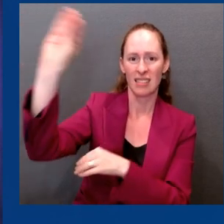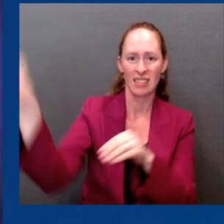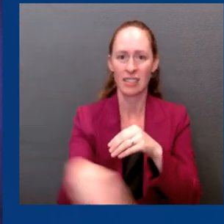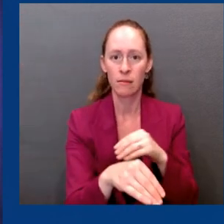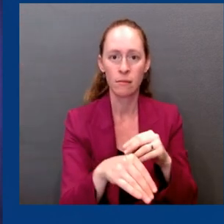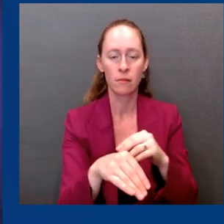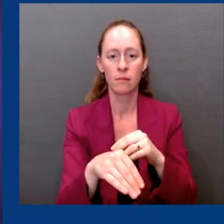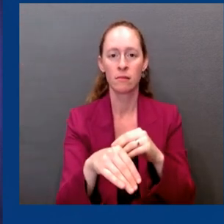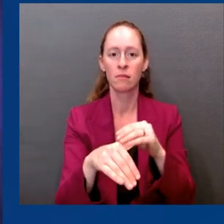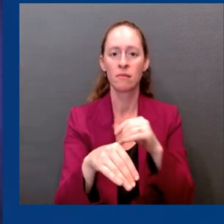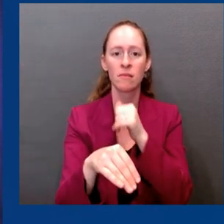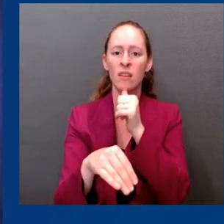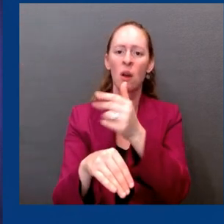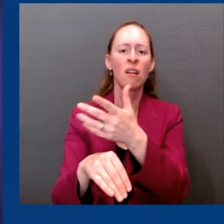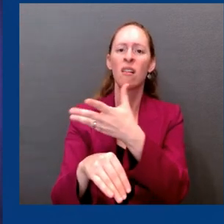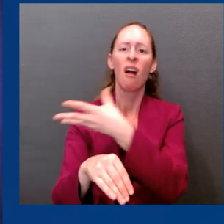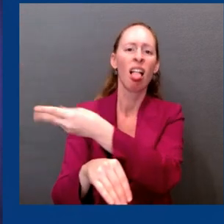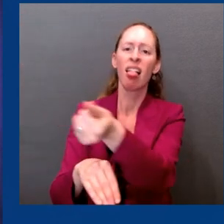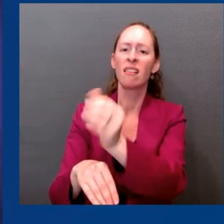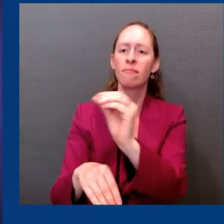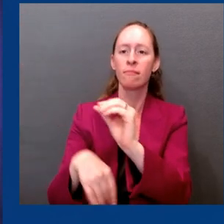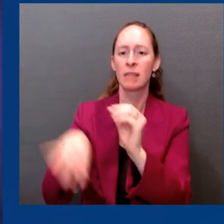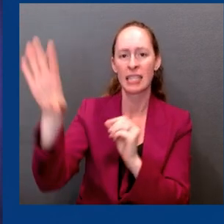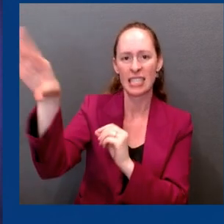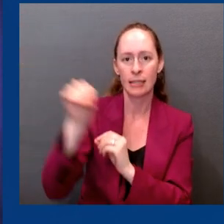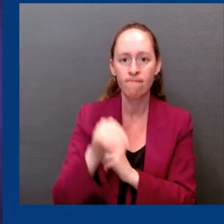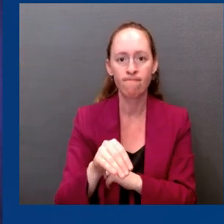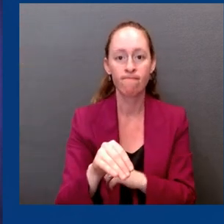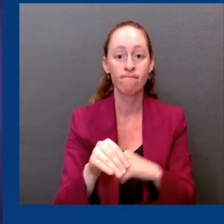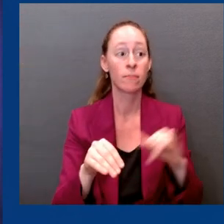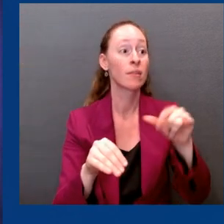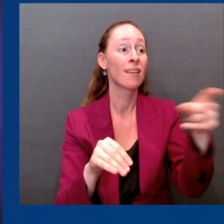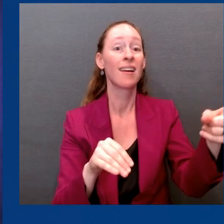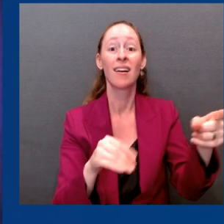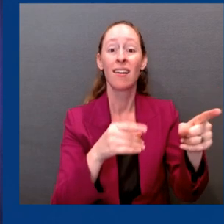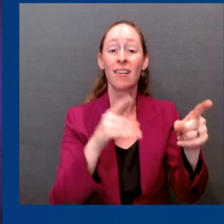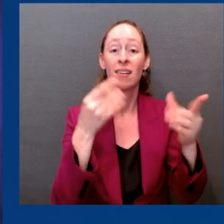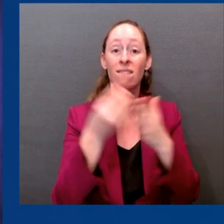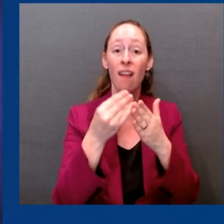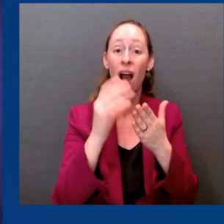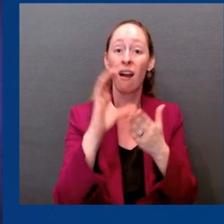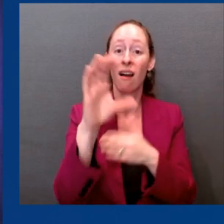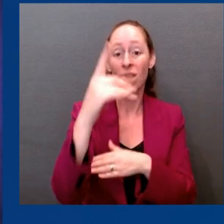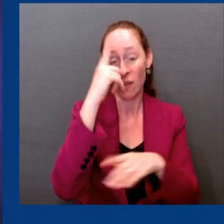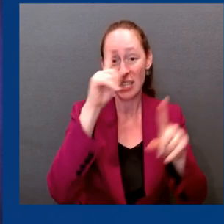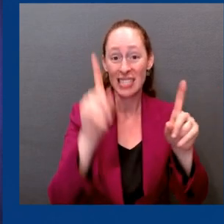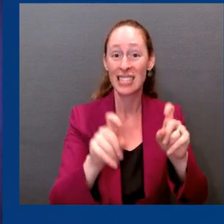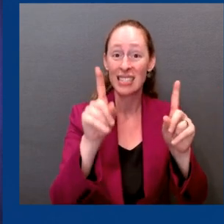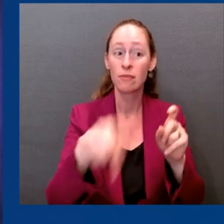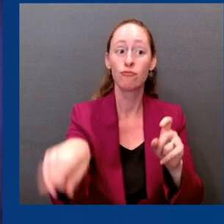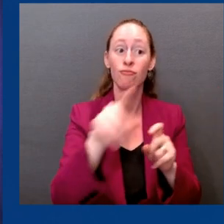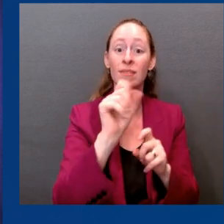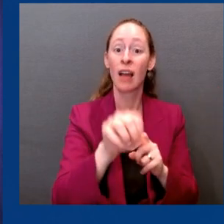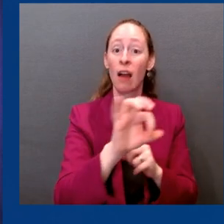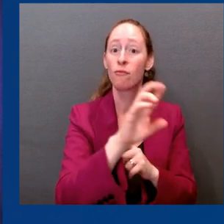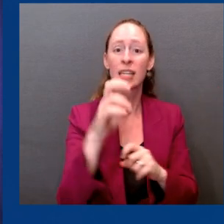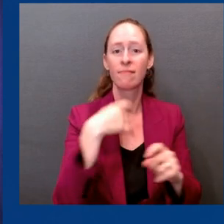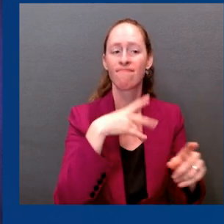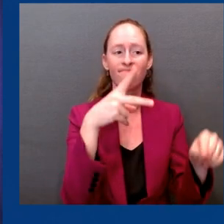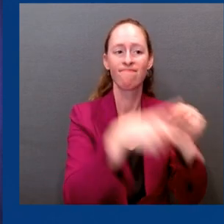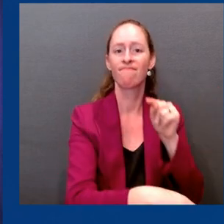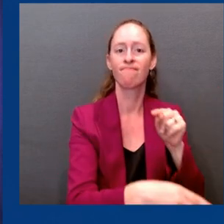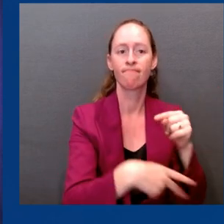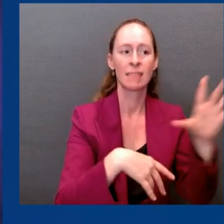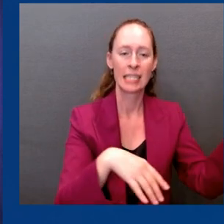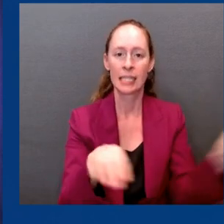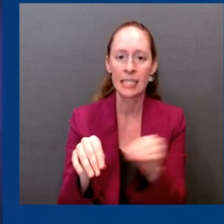tests. Shut it down because we do not have enough tests in our stockpile. We do not have the ability to continue. We will not have enough tests in